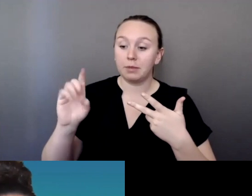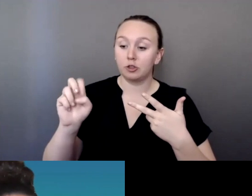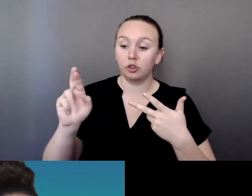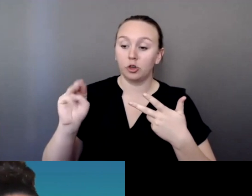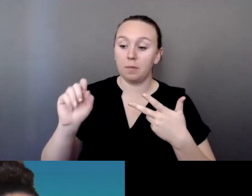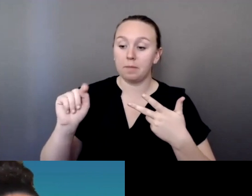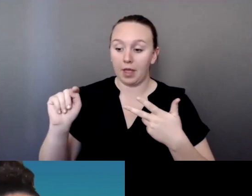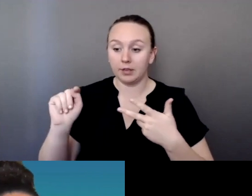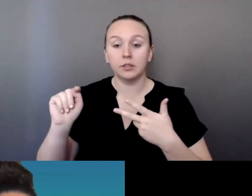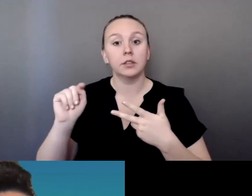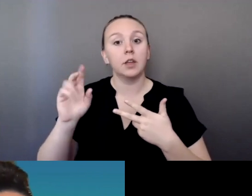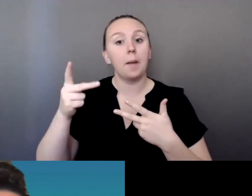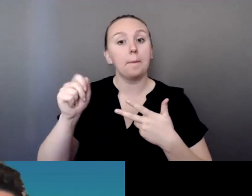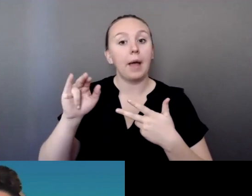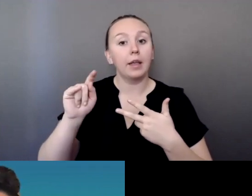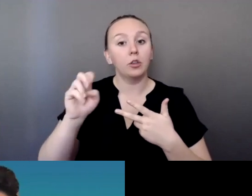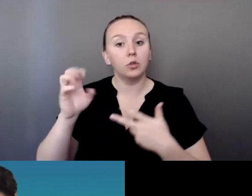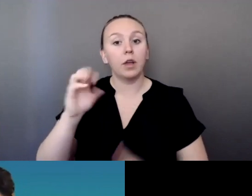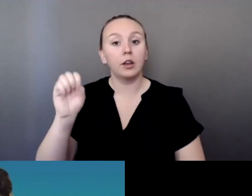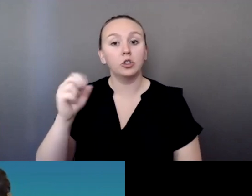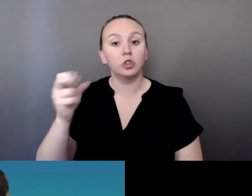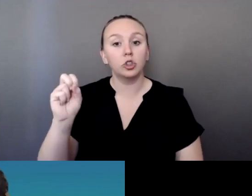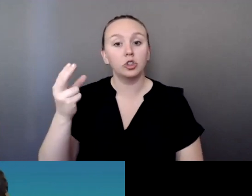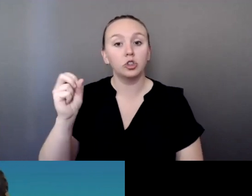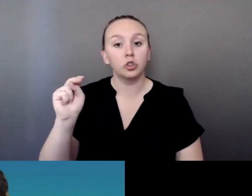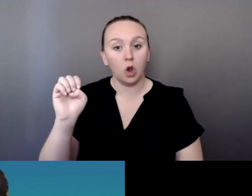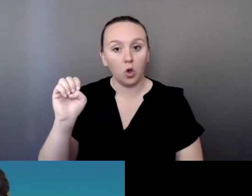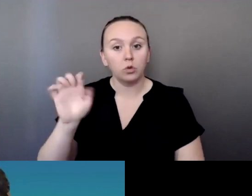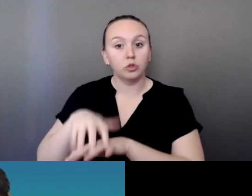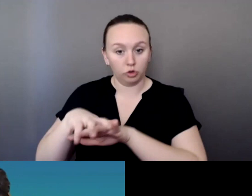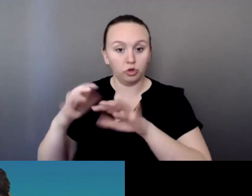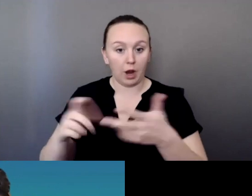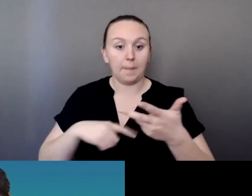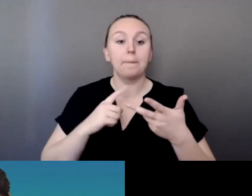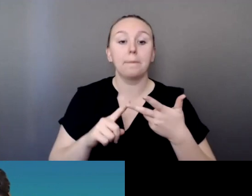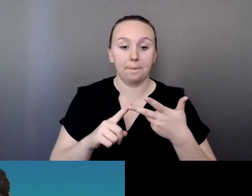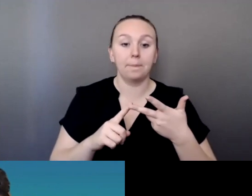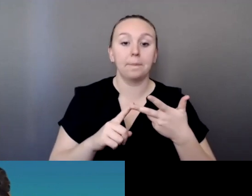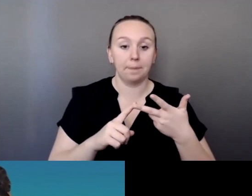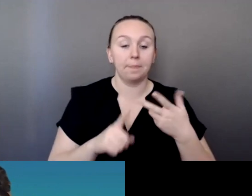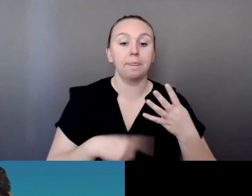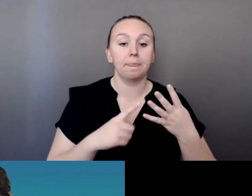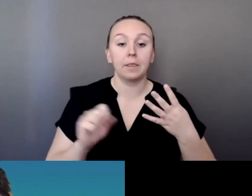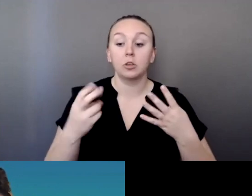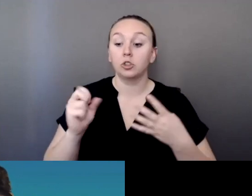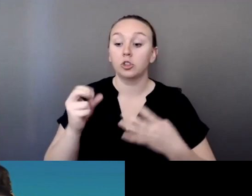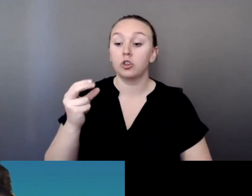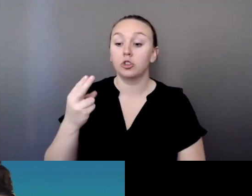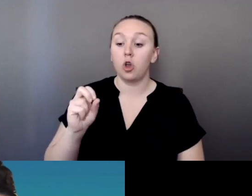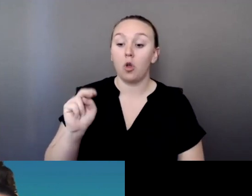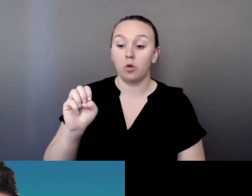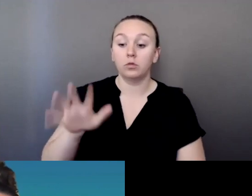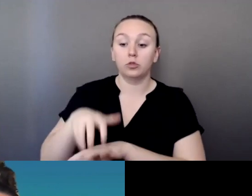tribes, the Shoshone tribes of Nevada,